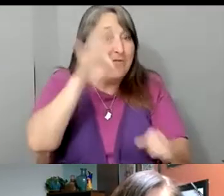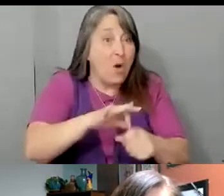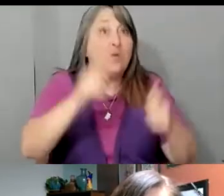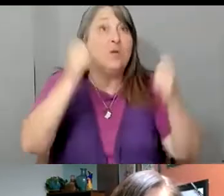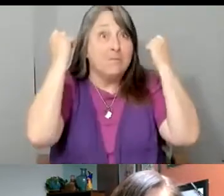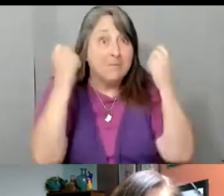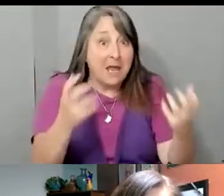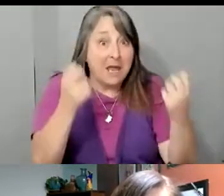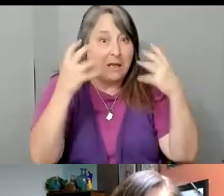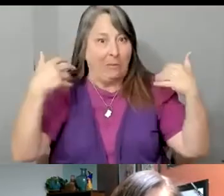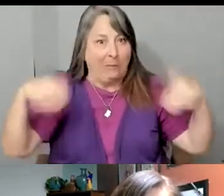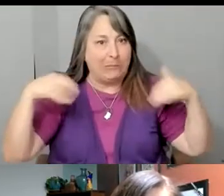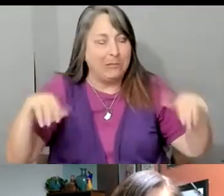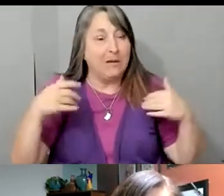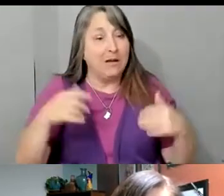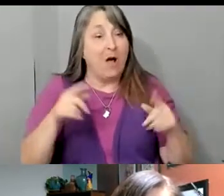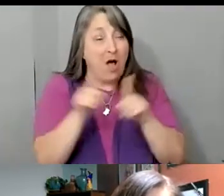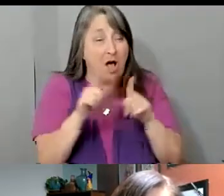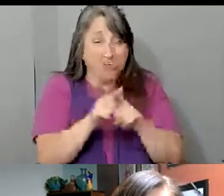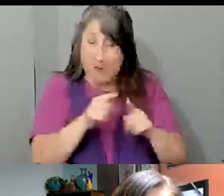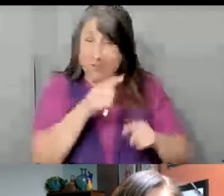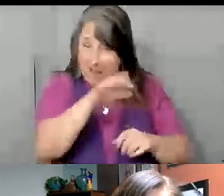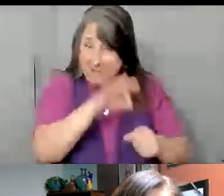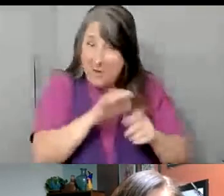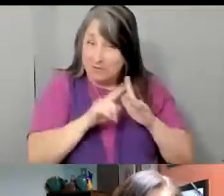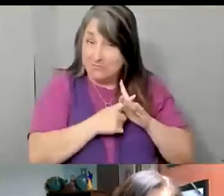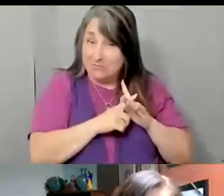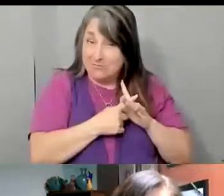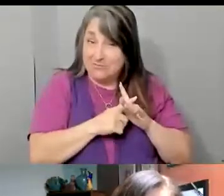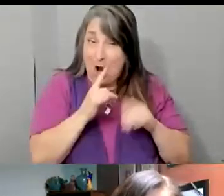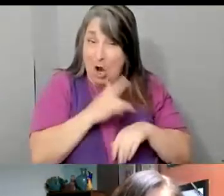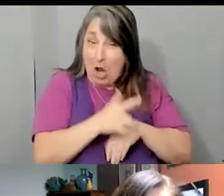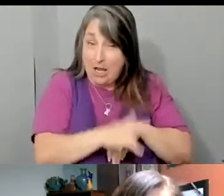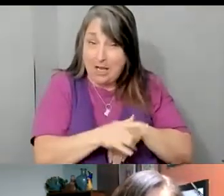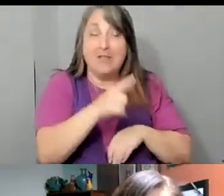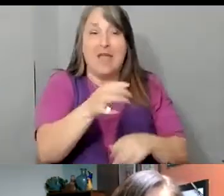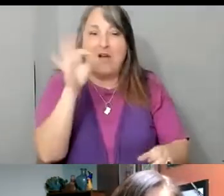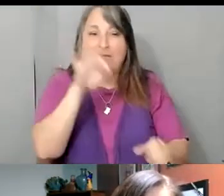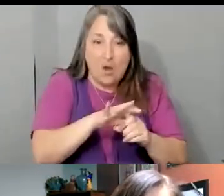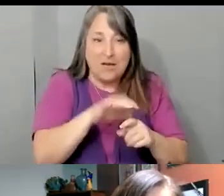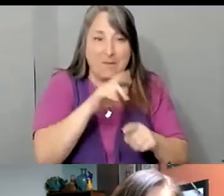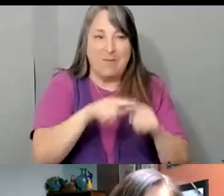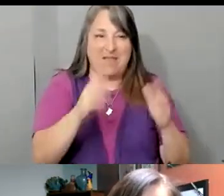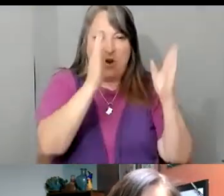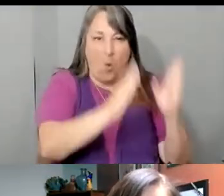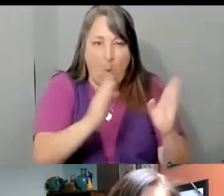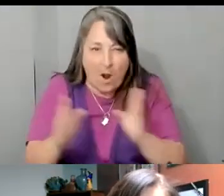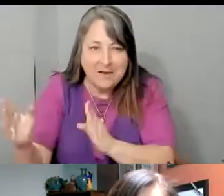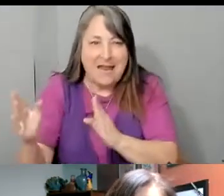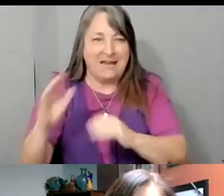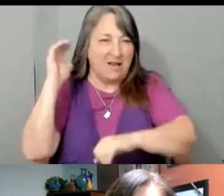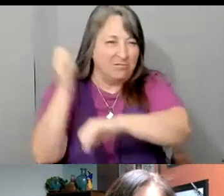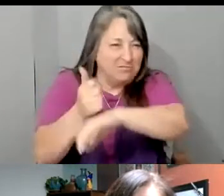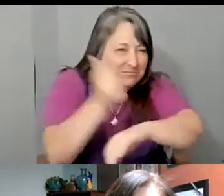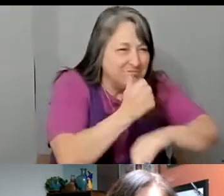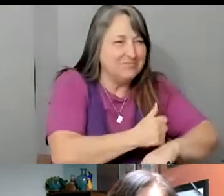temprano. Entonces, ellos no nomás están votando, pero están coordinando, están abogando, están organizando. Entonces, eso